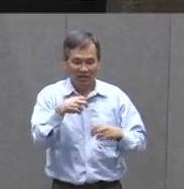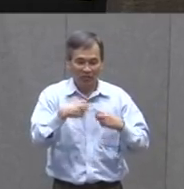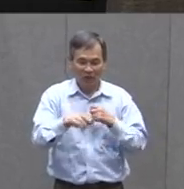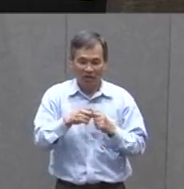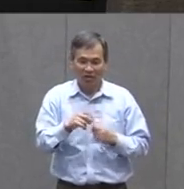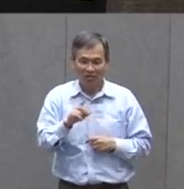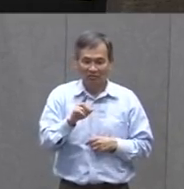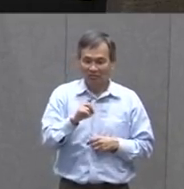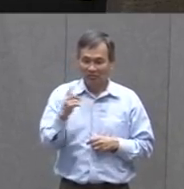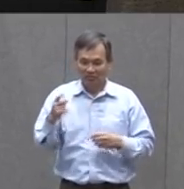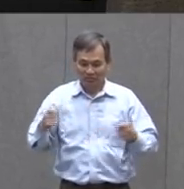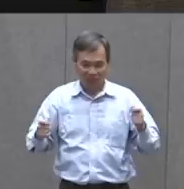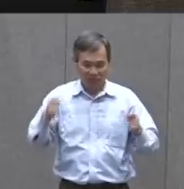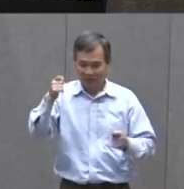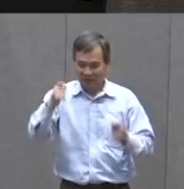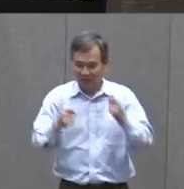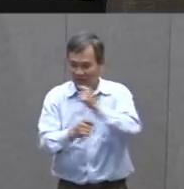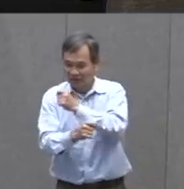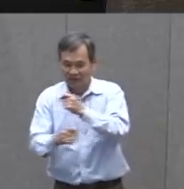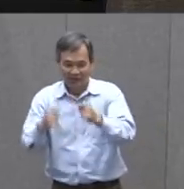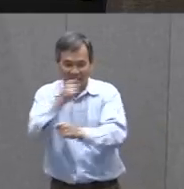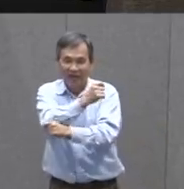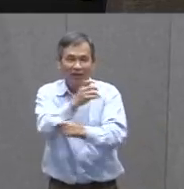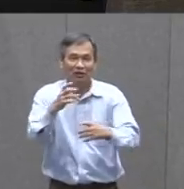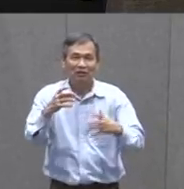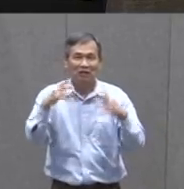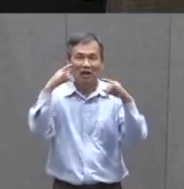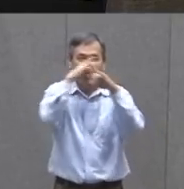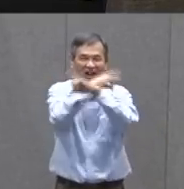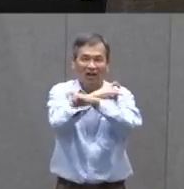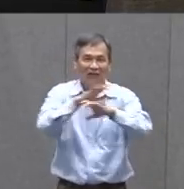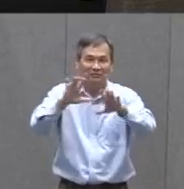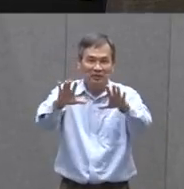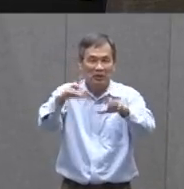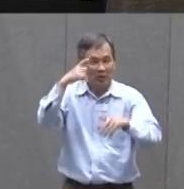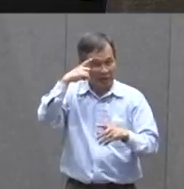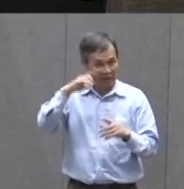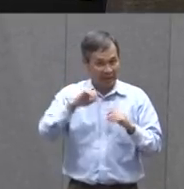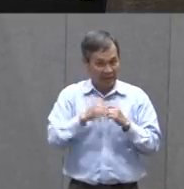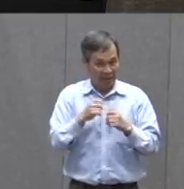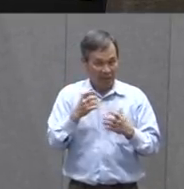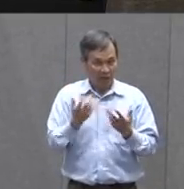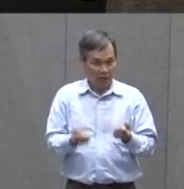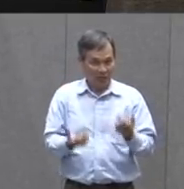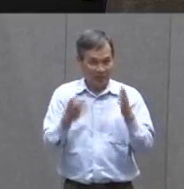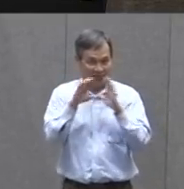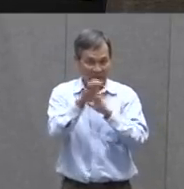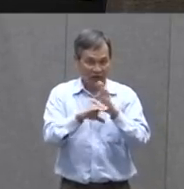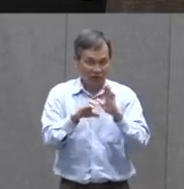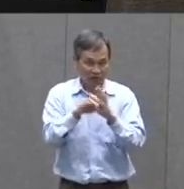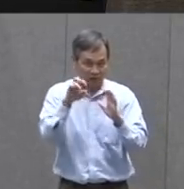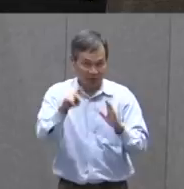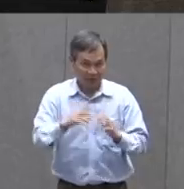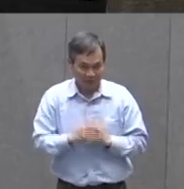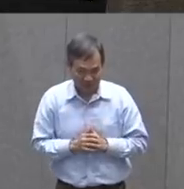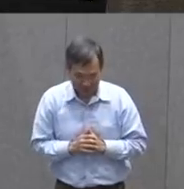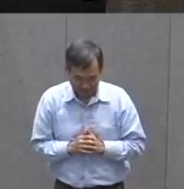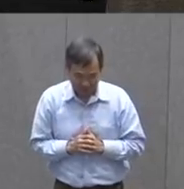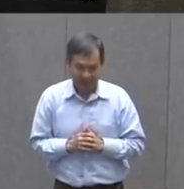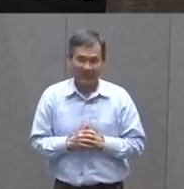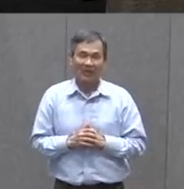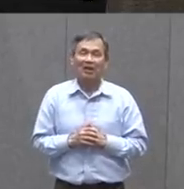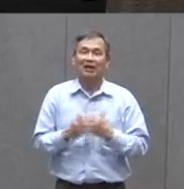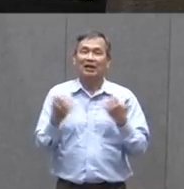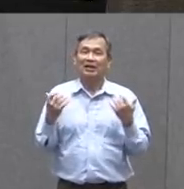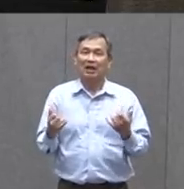Changing Puppets Or Whatever And So Think About How Many Characters You Want Then You're Going To Want